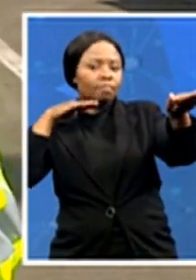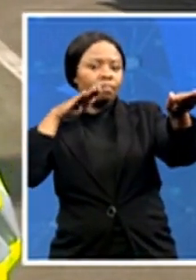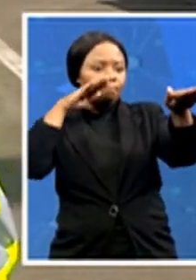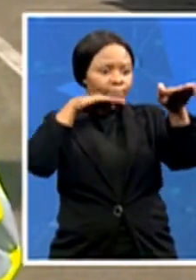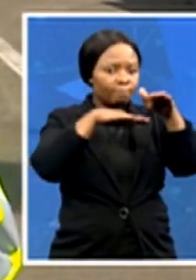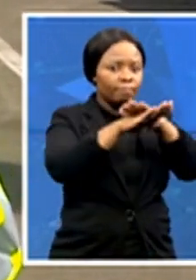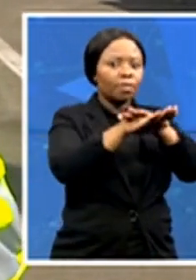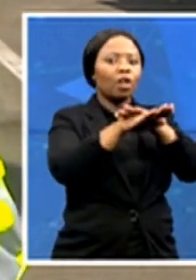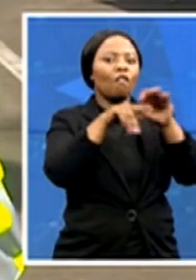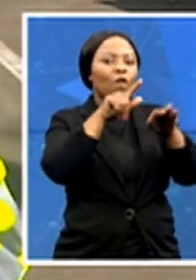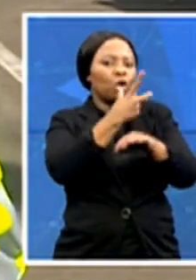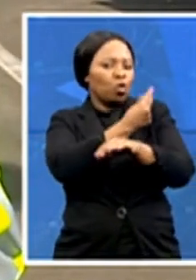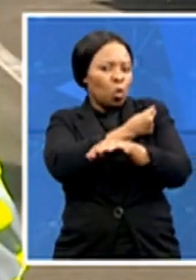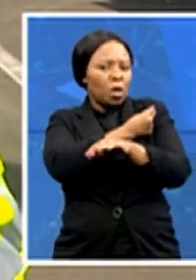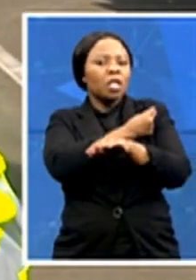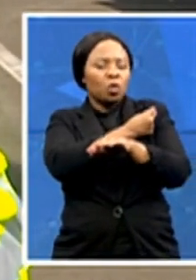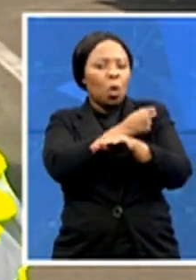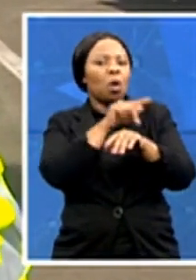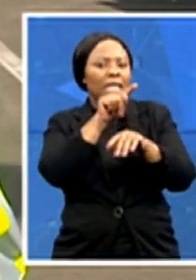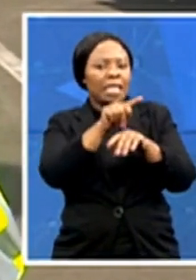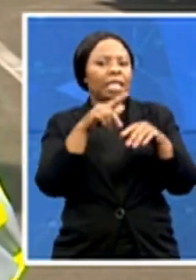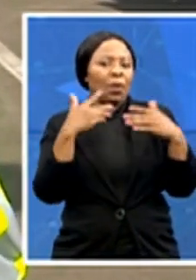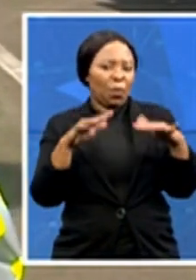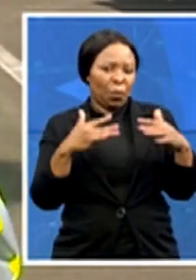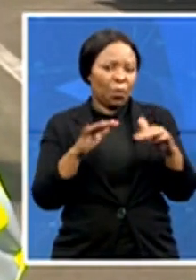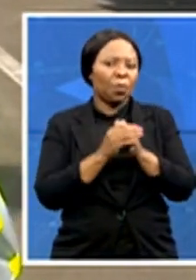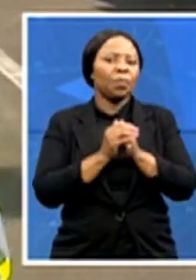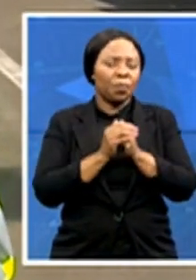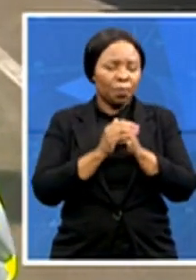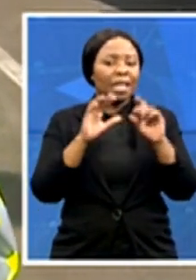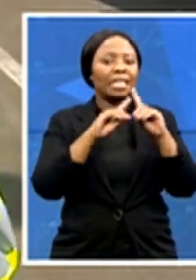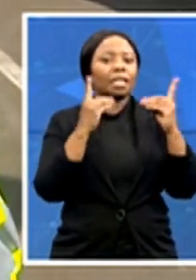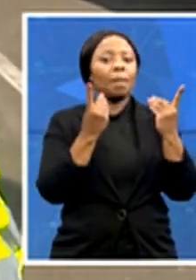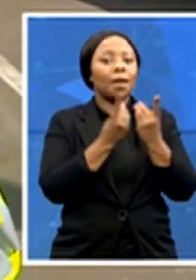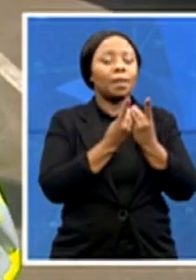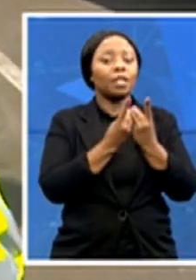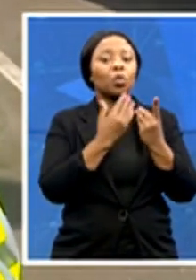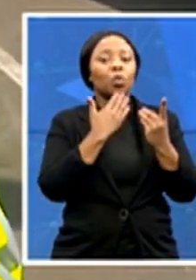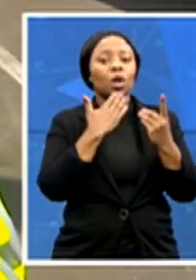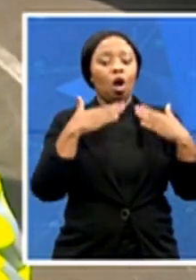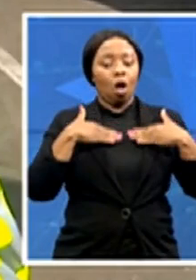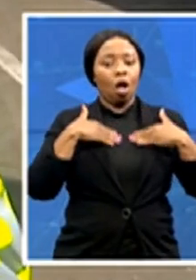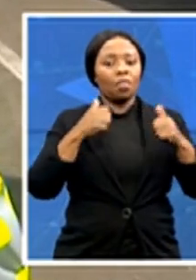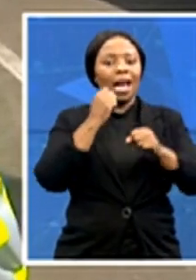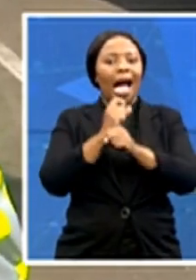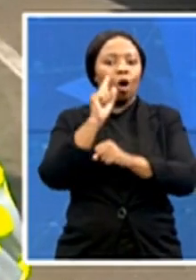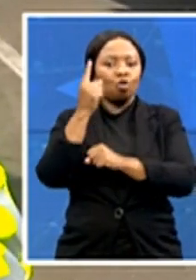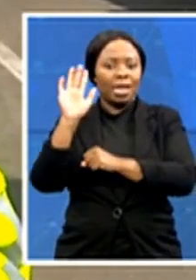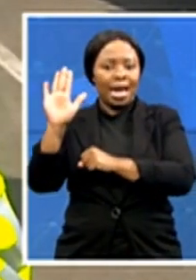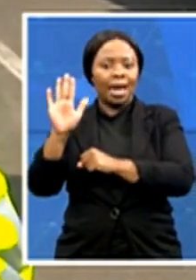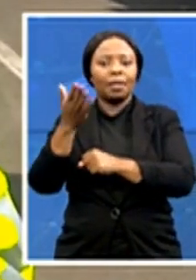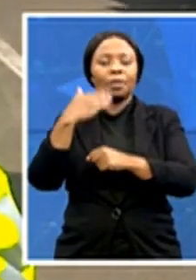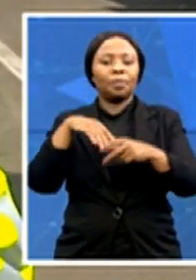set up by the Department of Health in Gauteng, as well as in collaboration really with